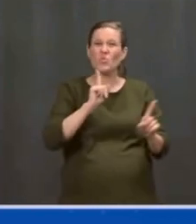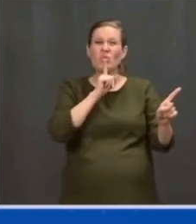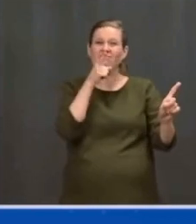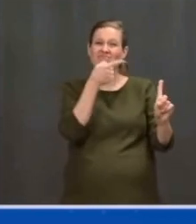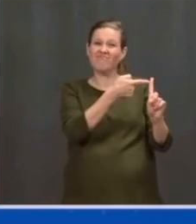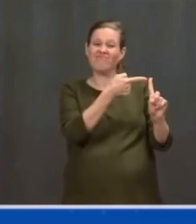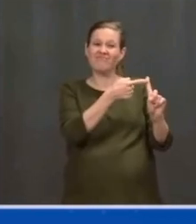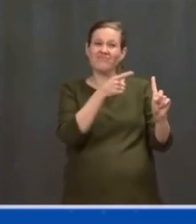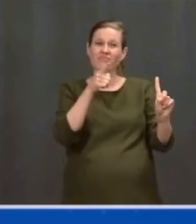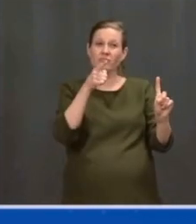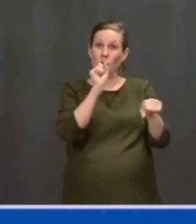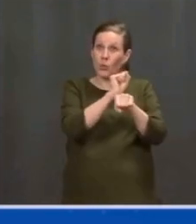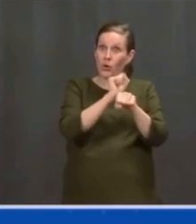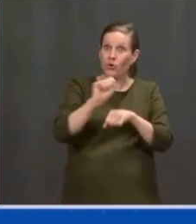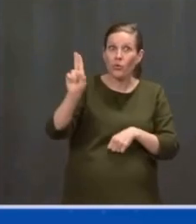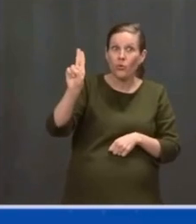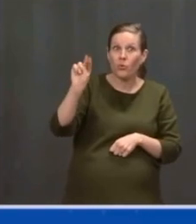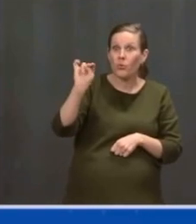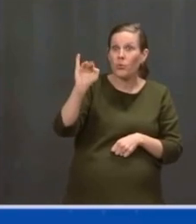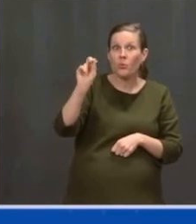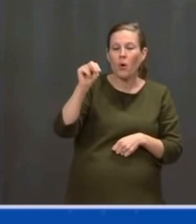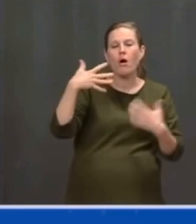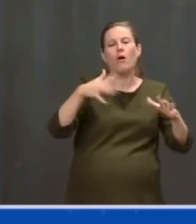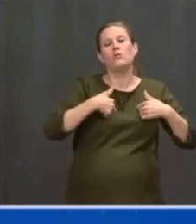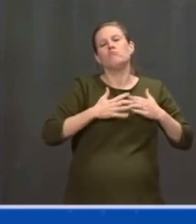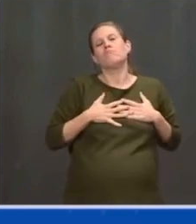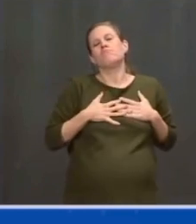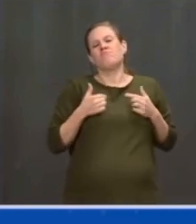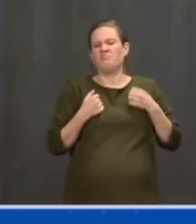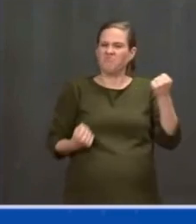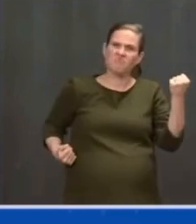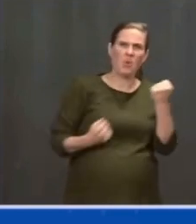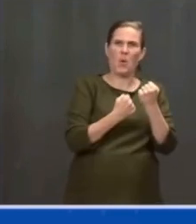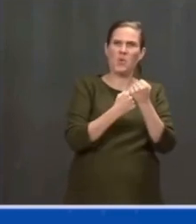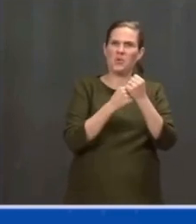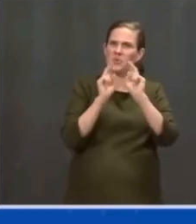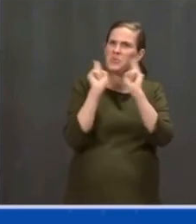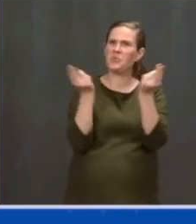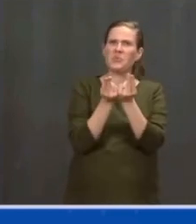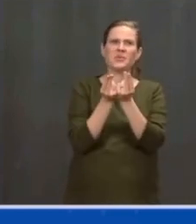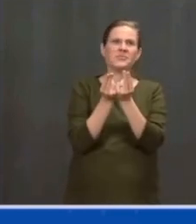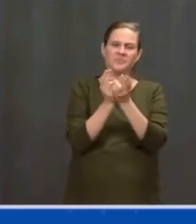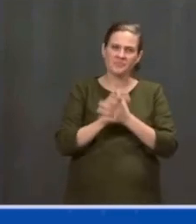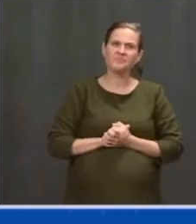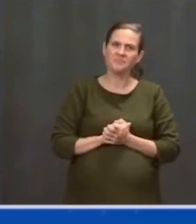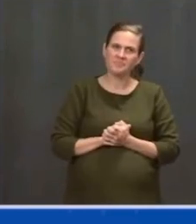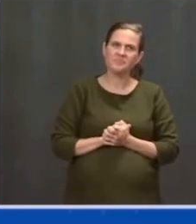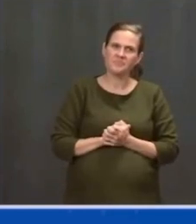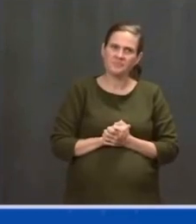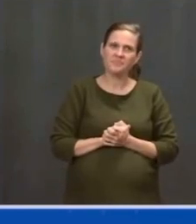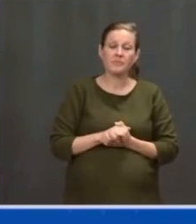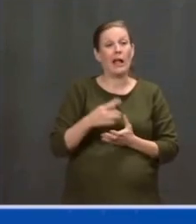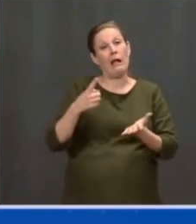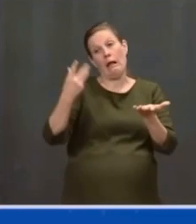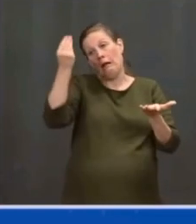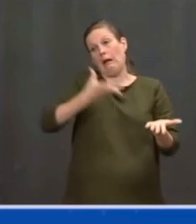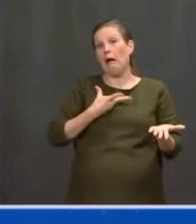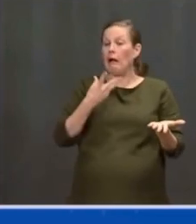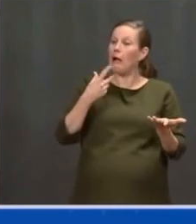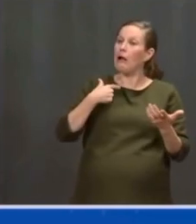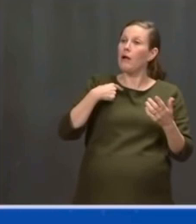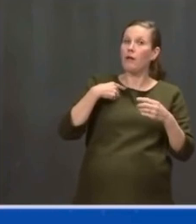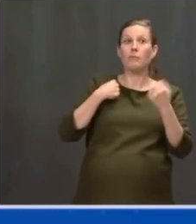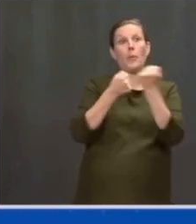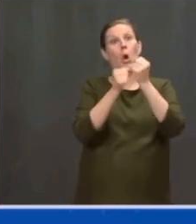too. I got in trouble, but I don't make any apologies for it. I'm a union guy. I support unions. Unions built the middle